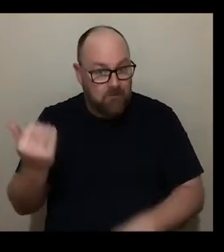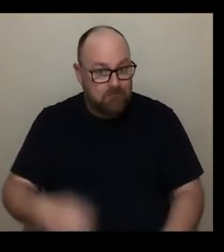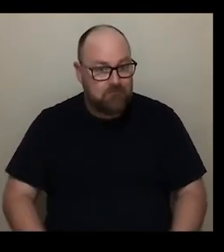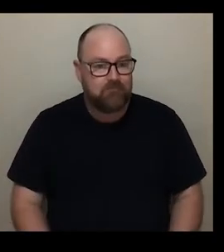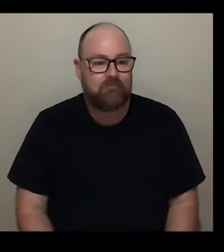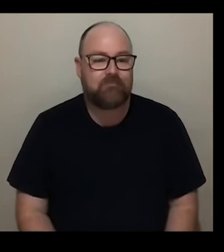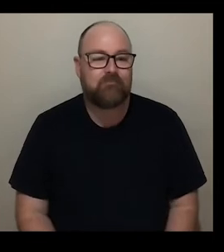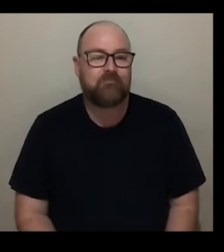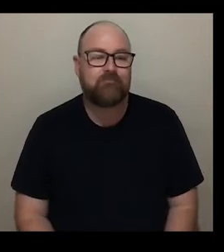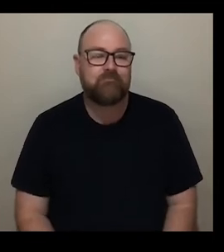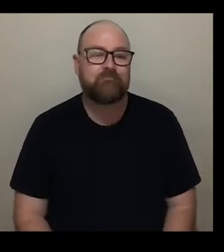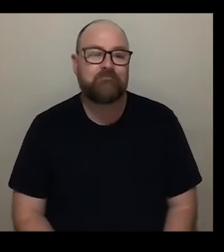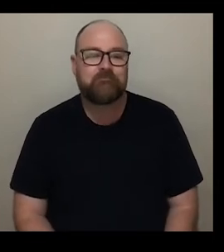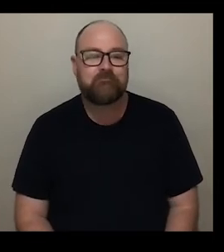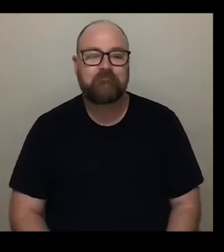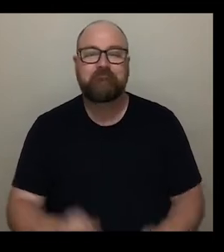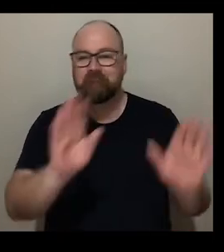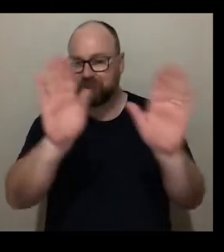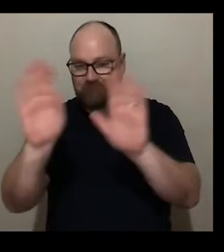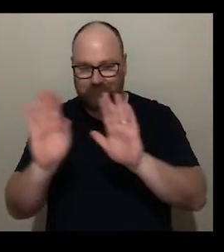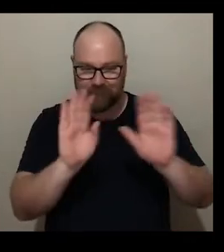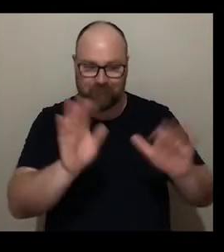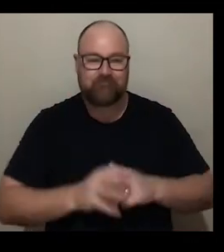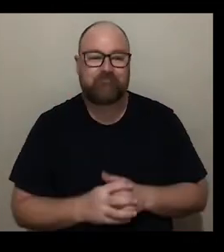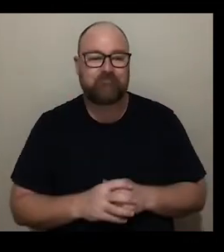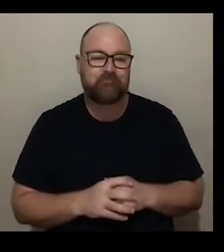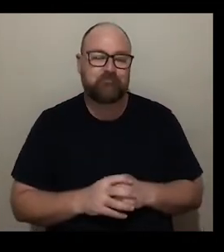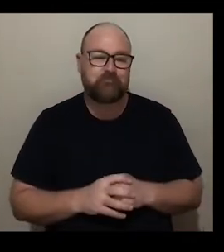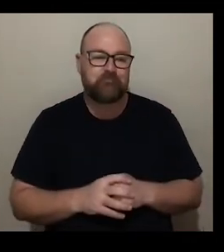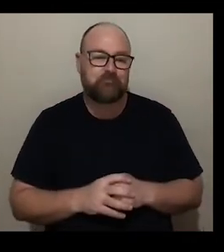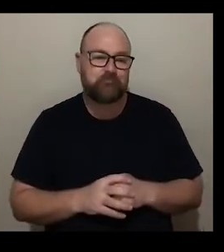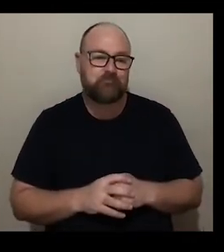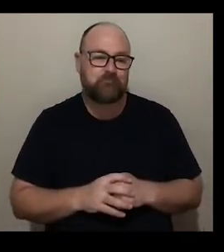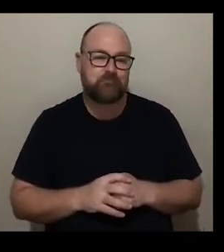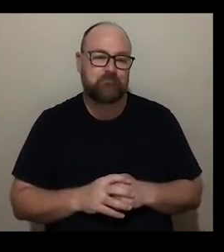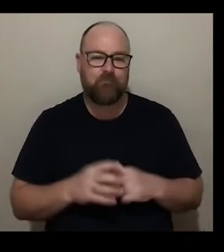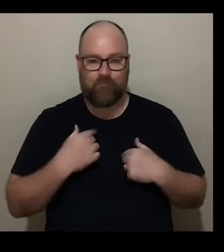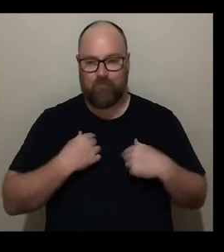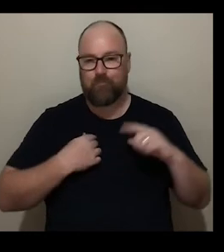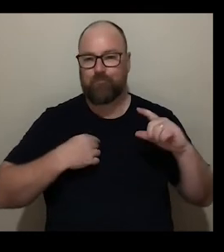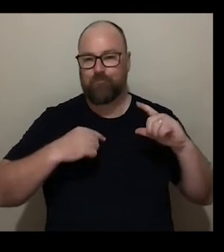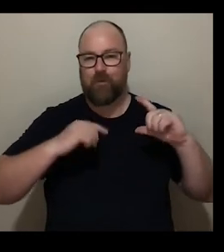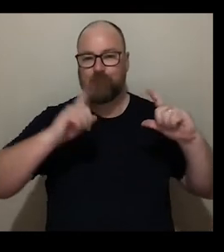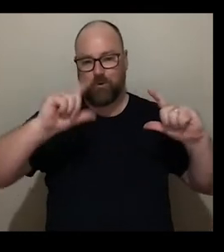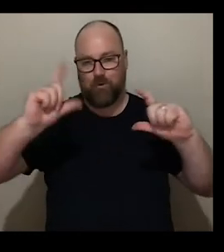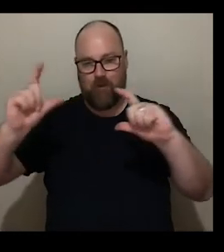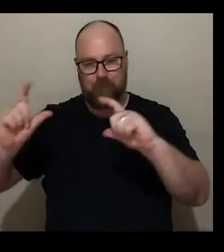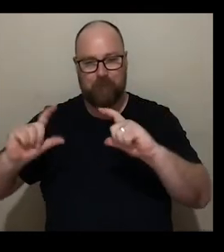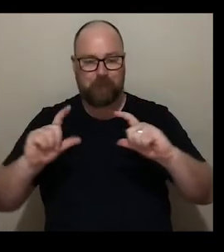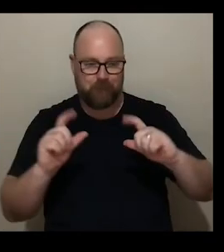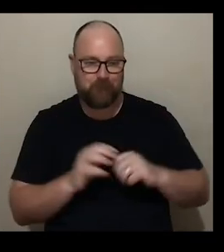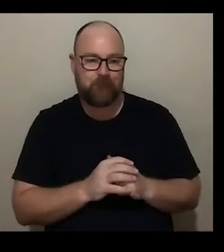so hi hi everyone so I'm Susie Lark and I'm a photographer um